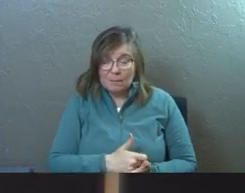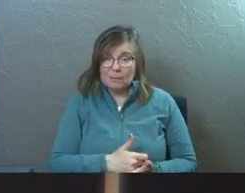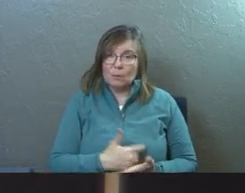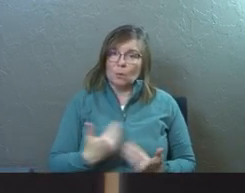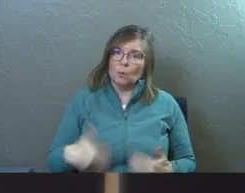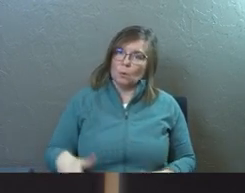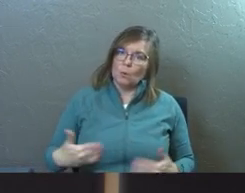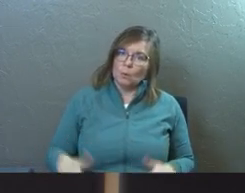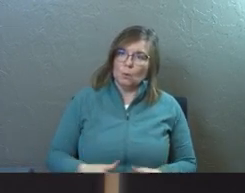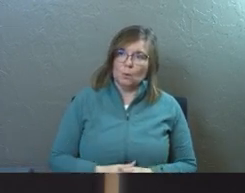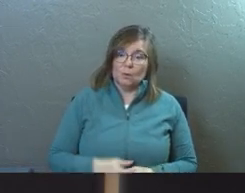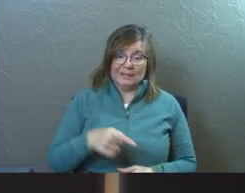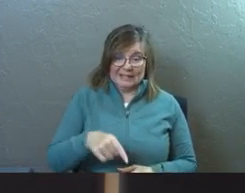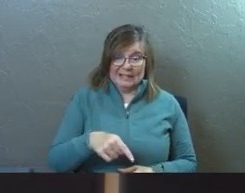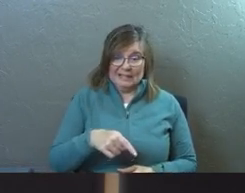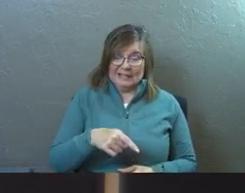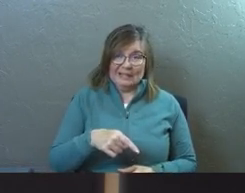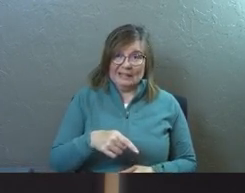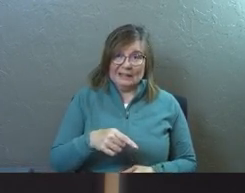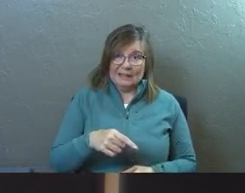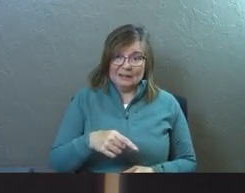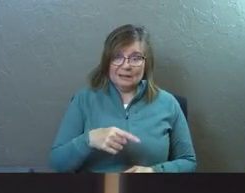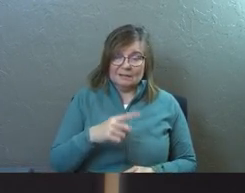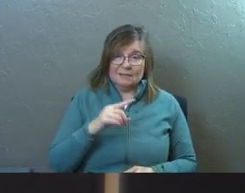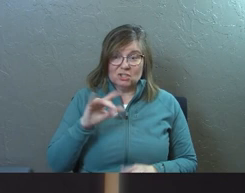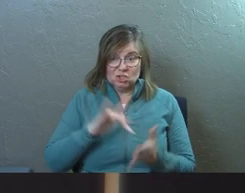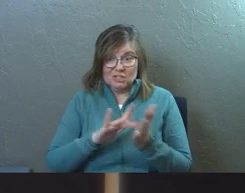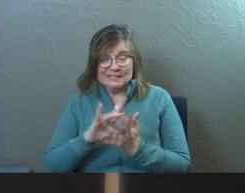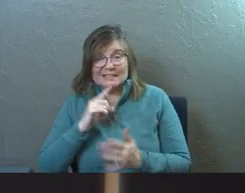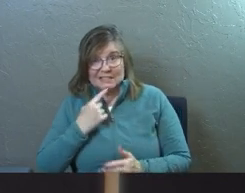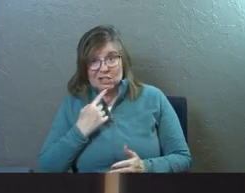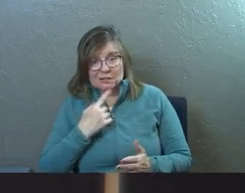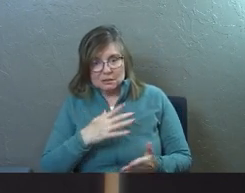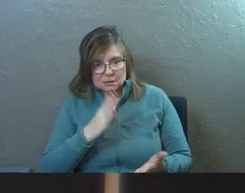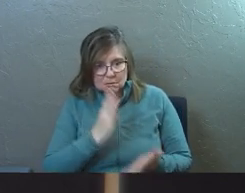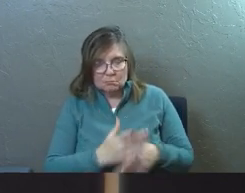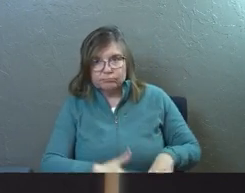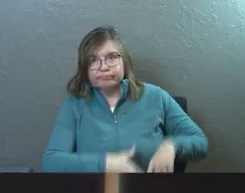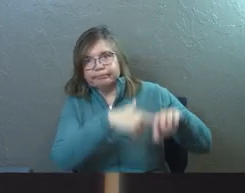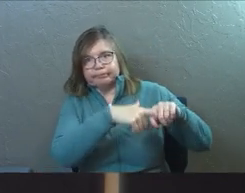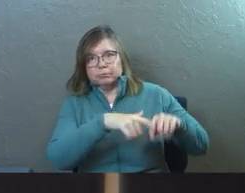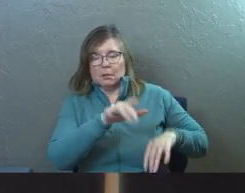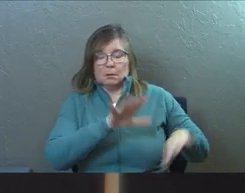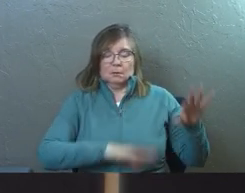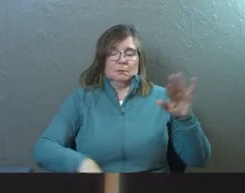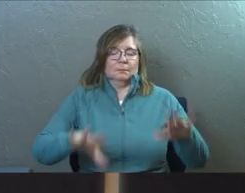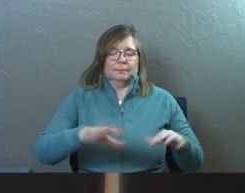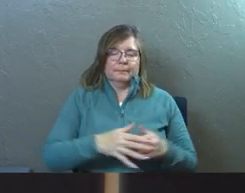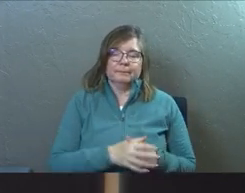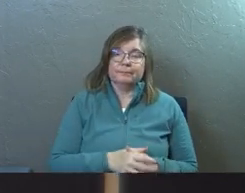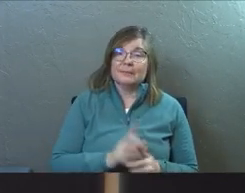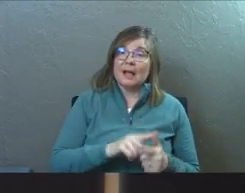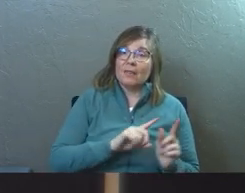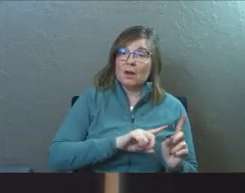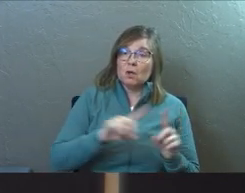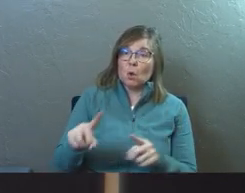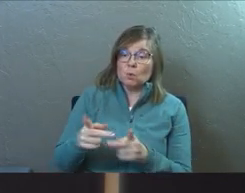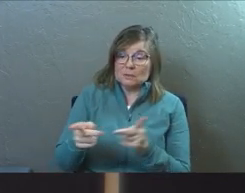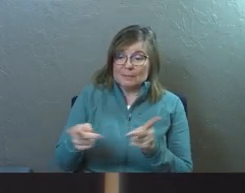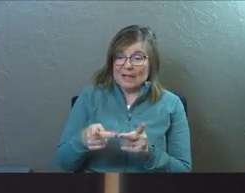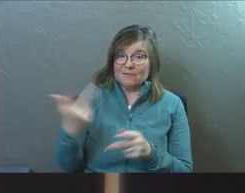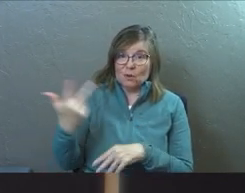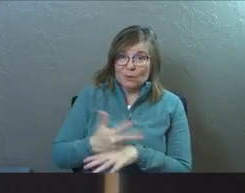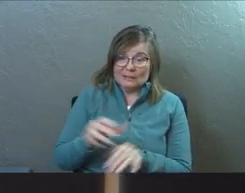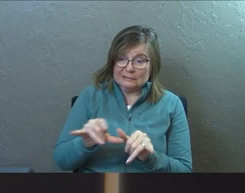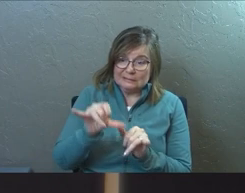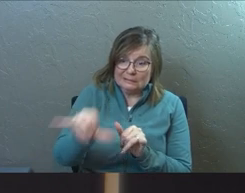place? He is, Jesus has seriously put him on ice. And then he goes to this spot in Damascus for three